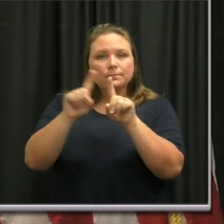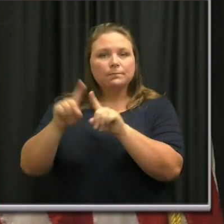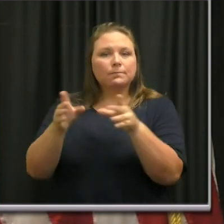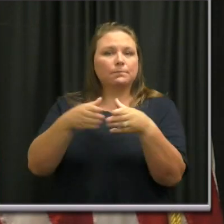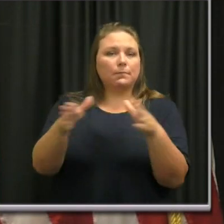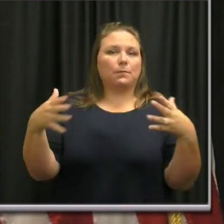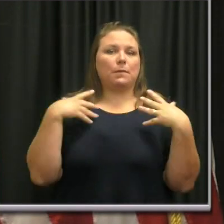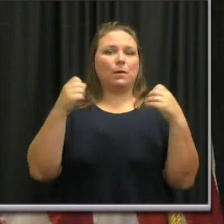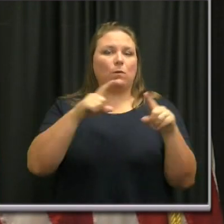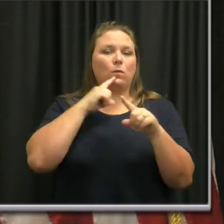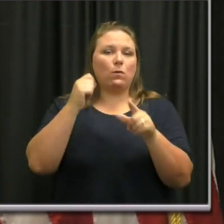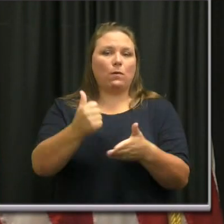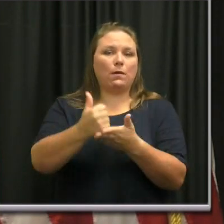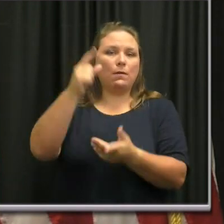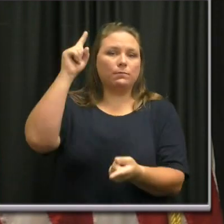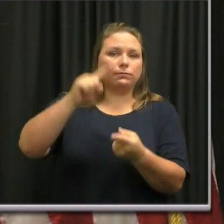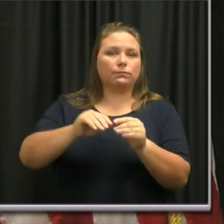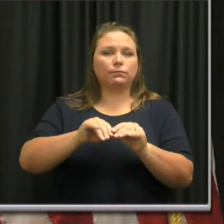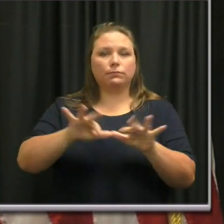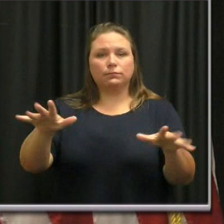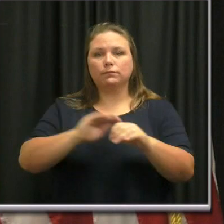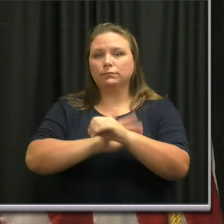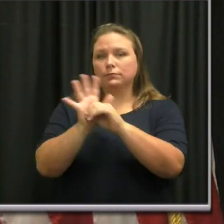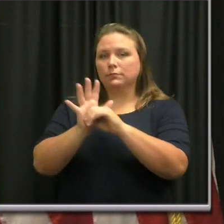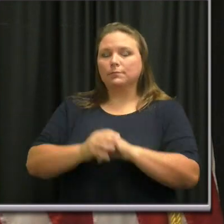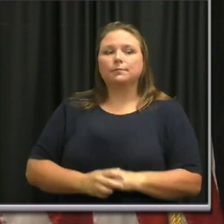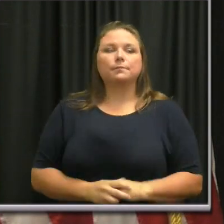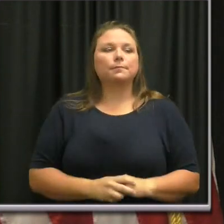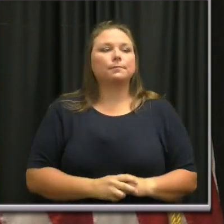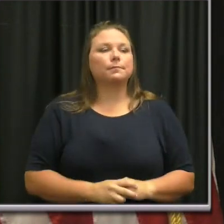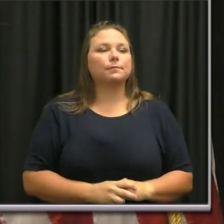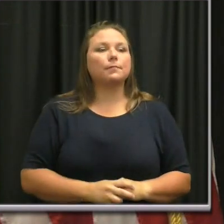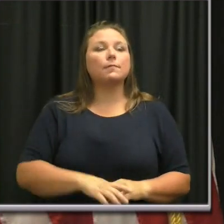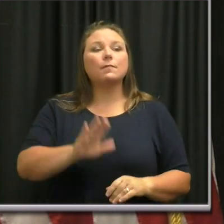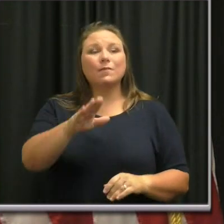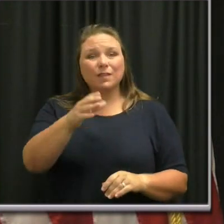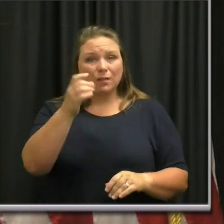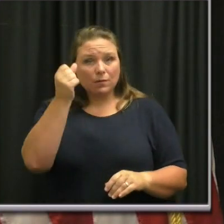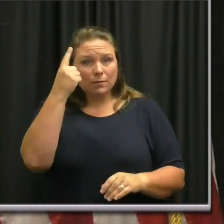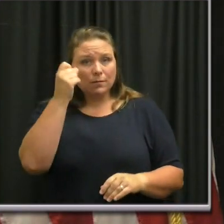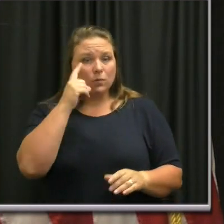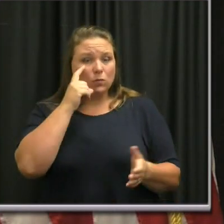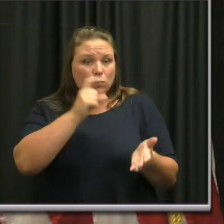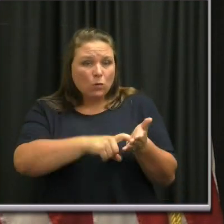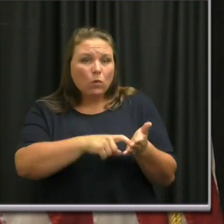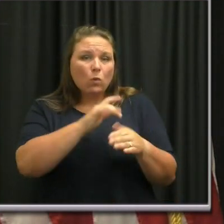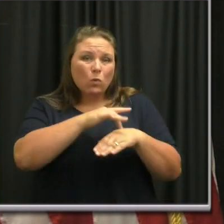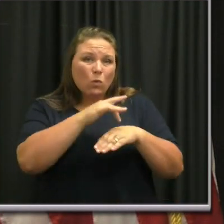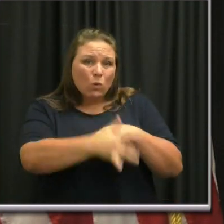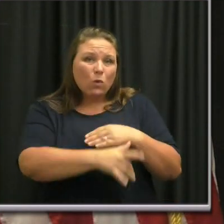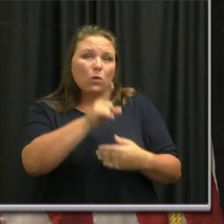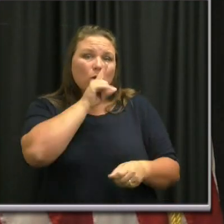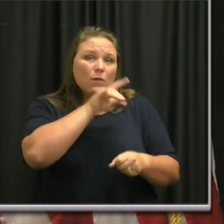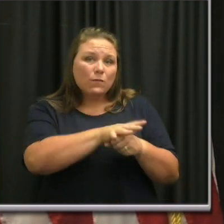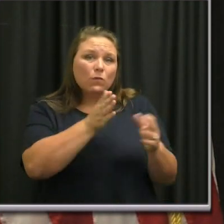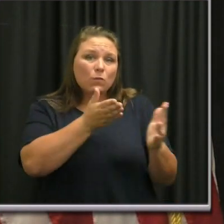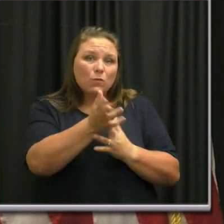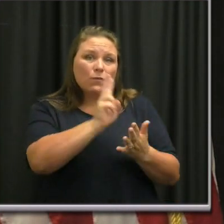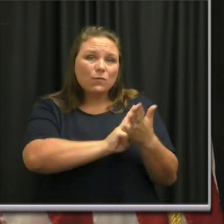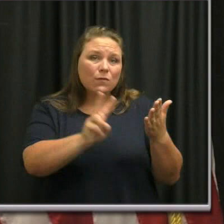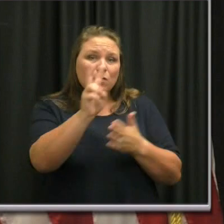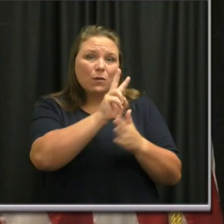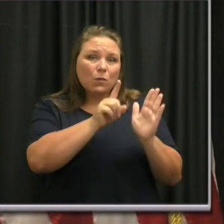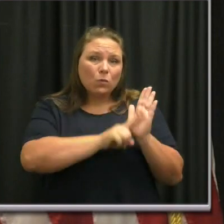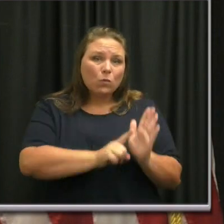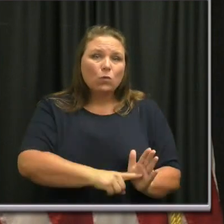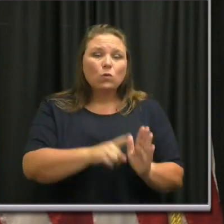orders intended to slow the spread of the coronavirus. Now early indications confirmed by Vanderbilt researchers show that